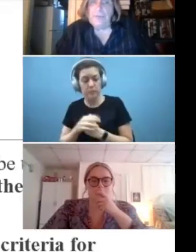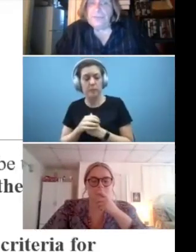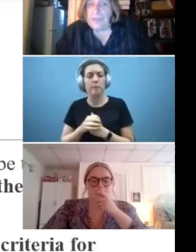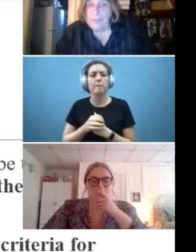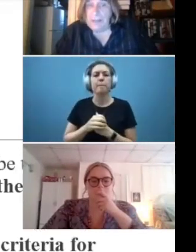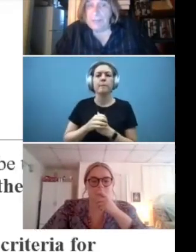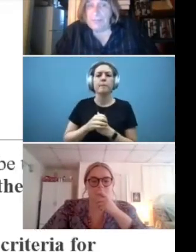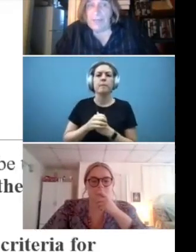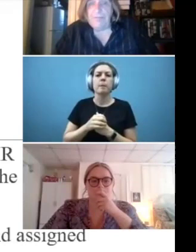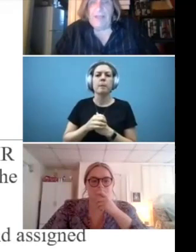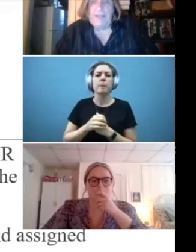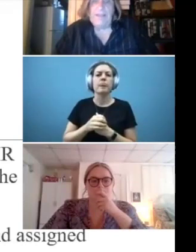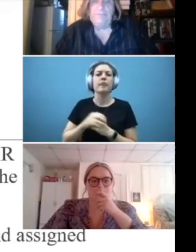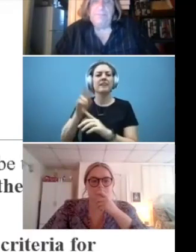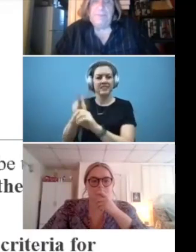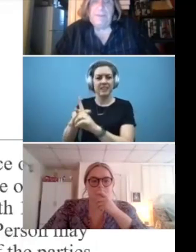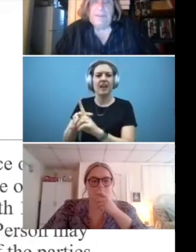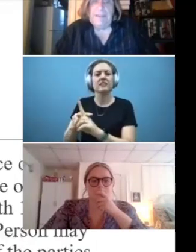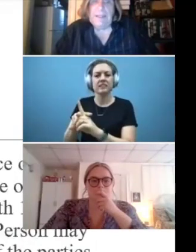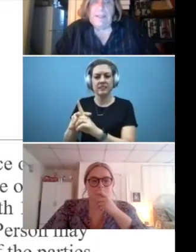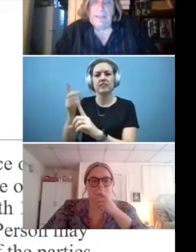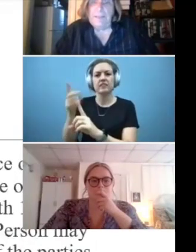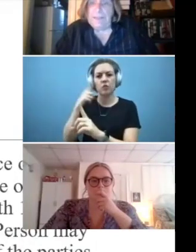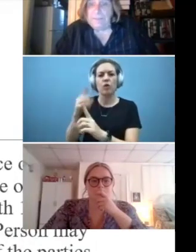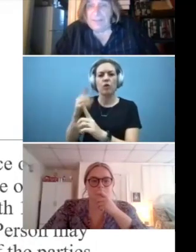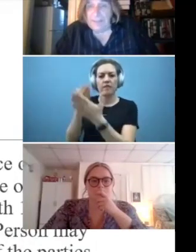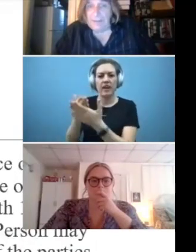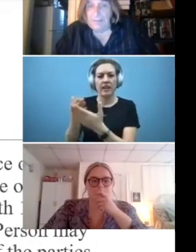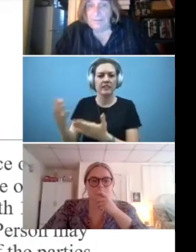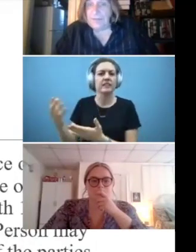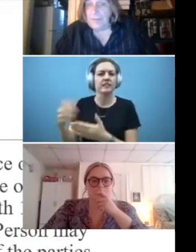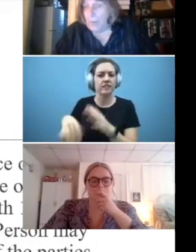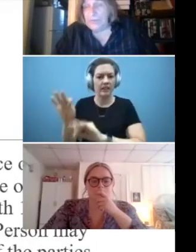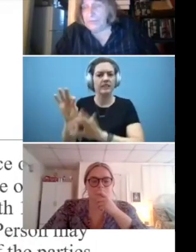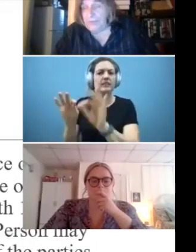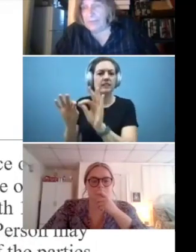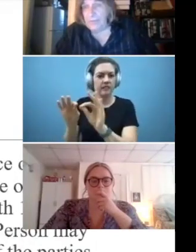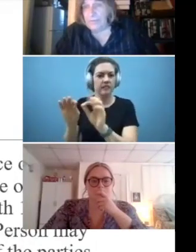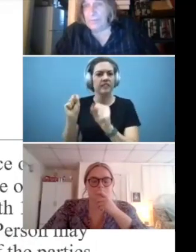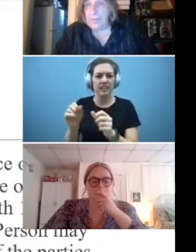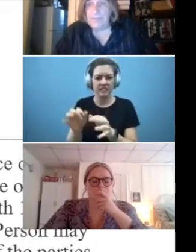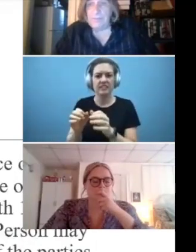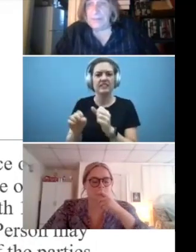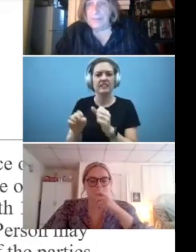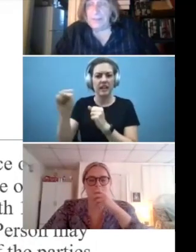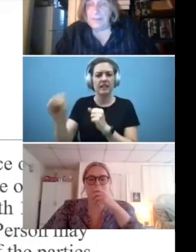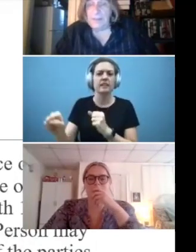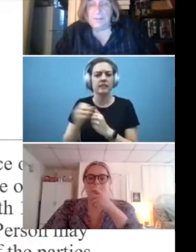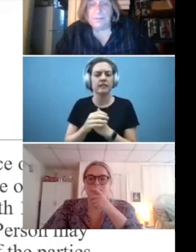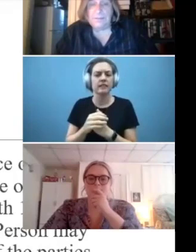and which is to assign the matter for fact-finding, uh, that could be extended, which I'm always in favor of them